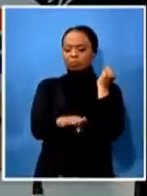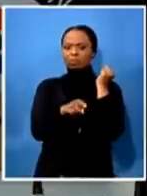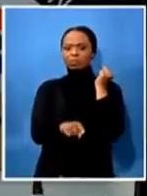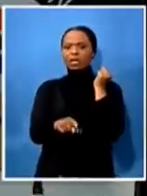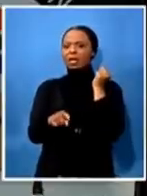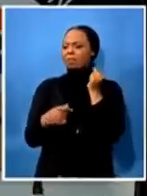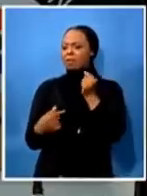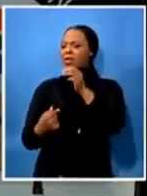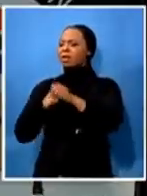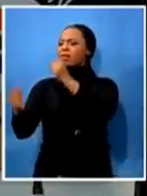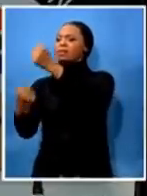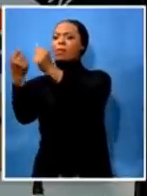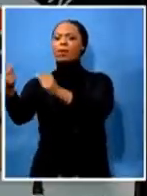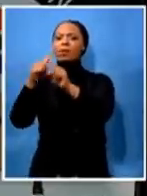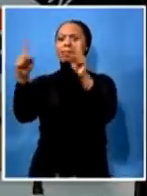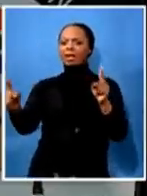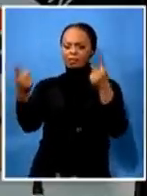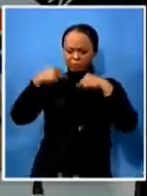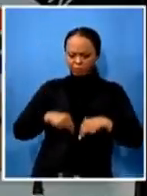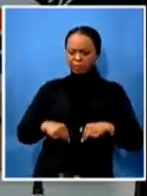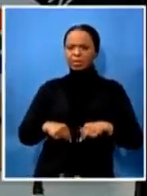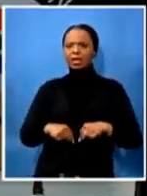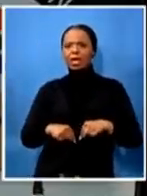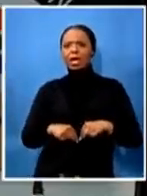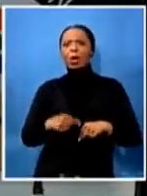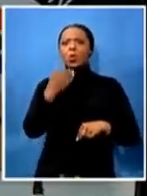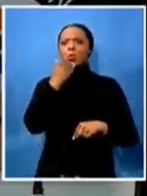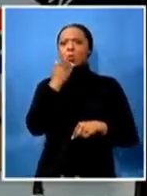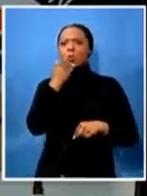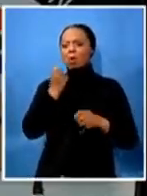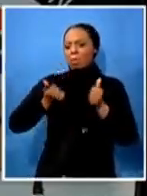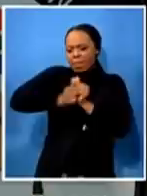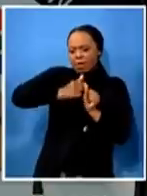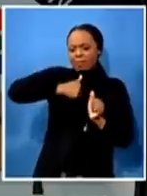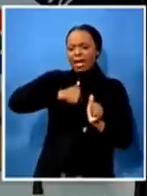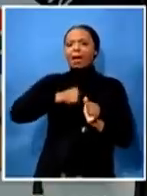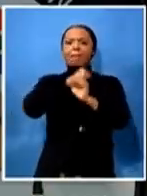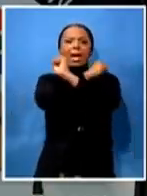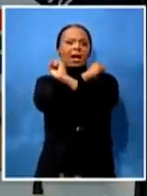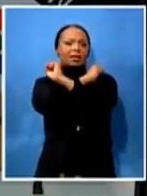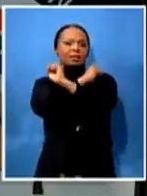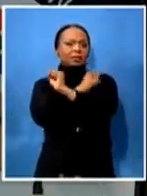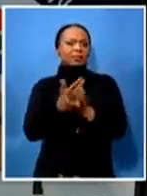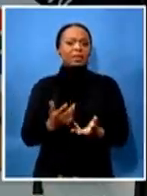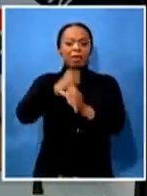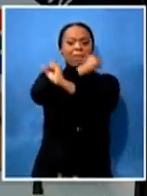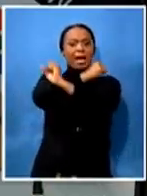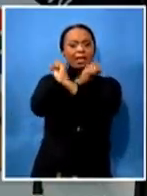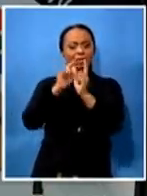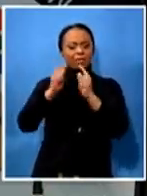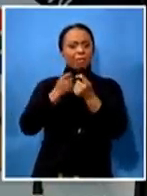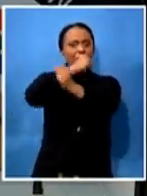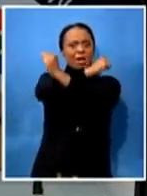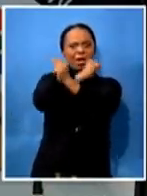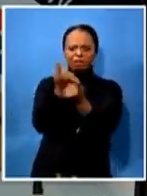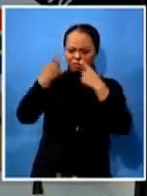family he's orlando pirates the orlando pirates choir will forever during my bereavements come and yet they know i'm an ardent